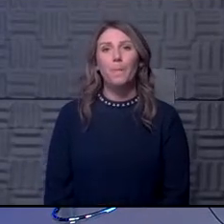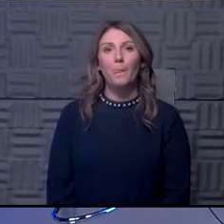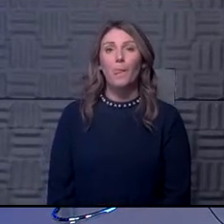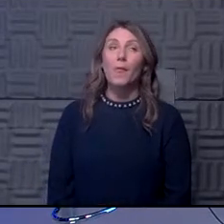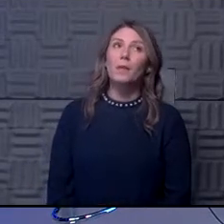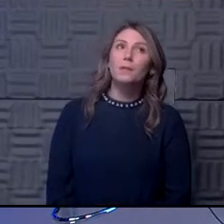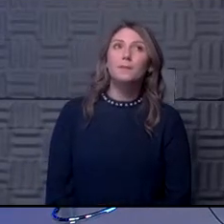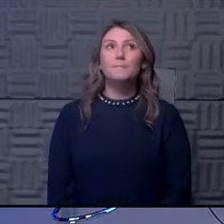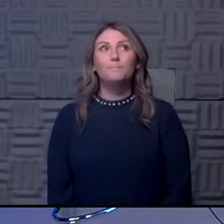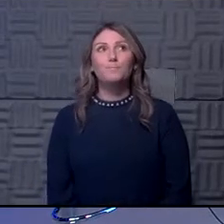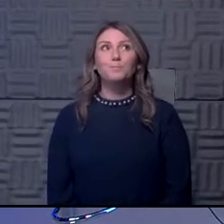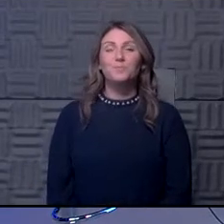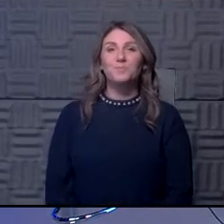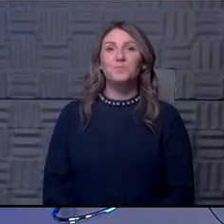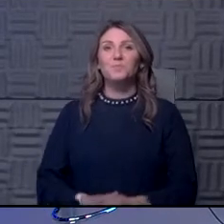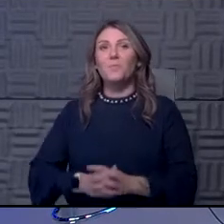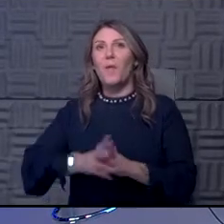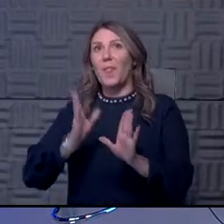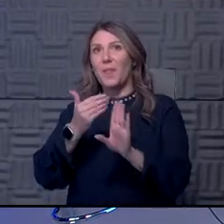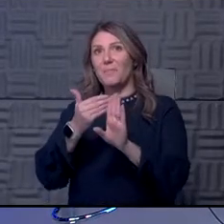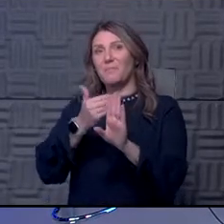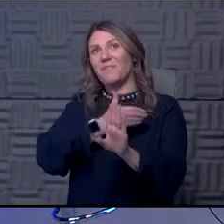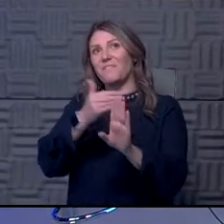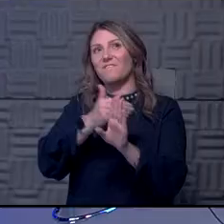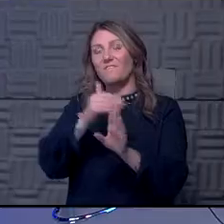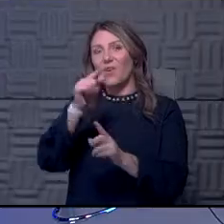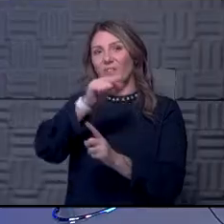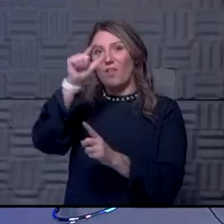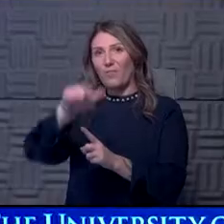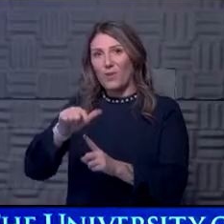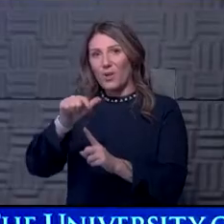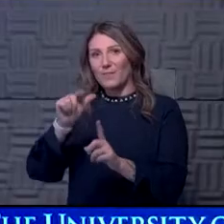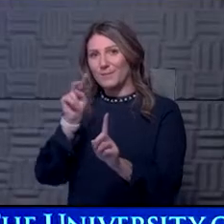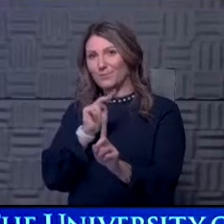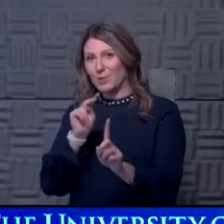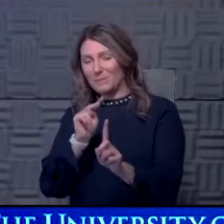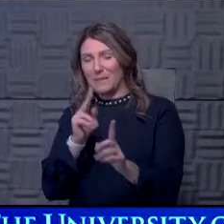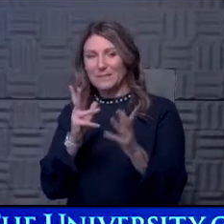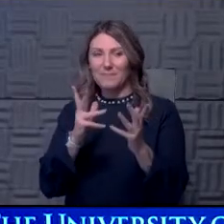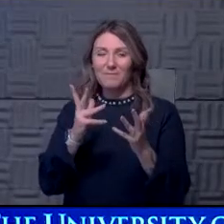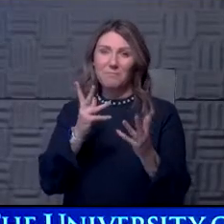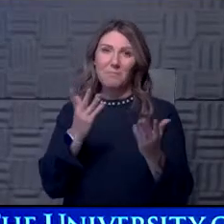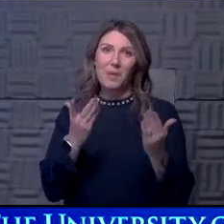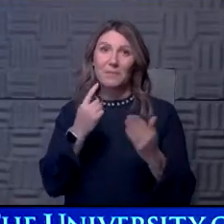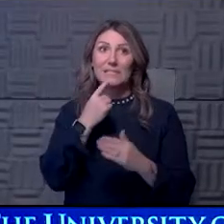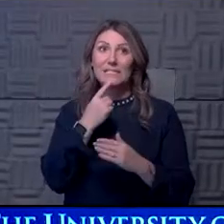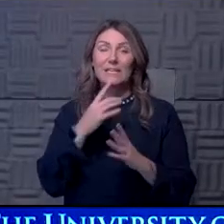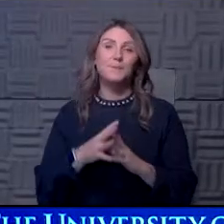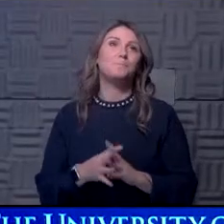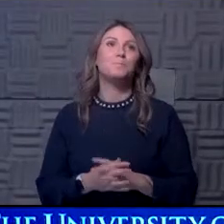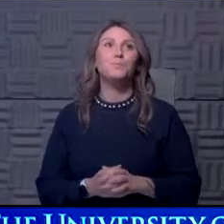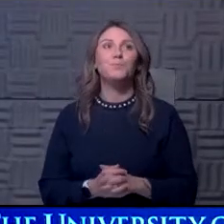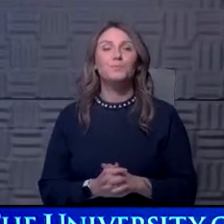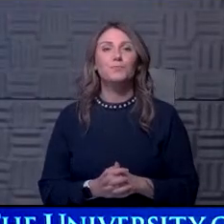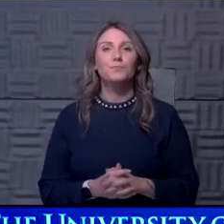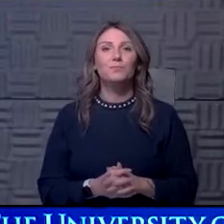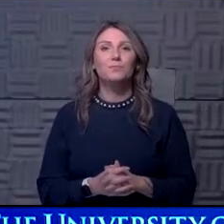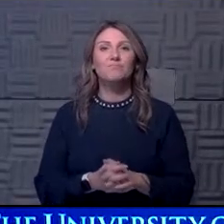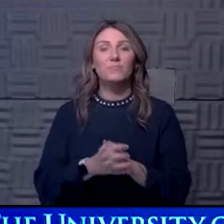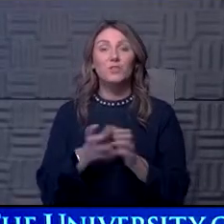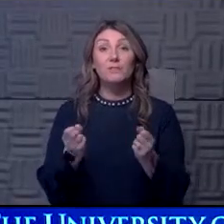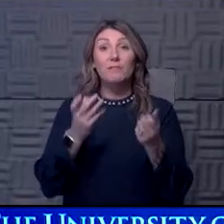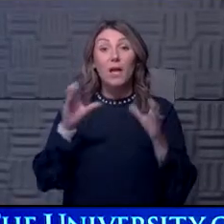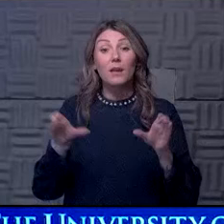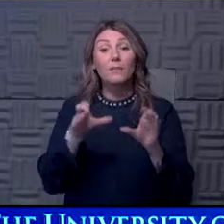Well, um, before we jump to the Lawrence perspective, I might say, um, you know, there are a lot of